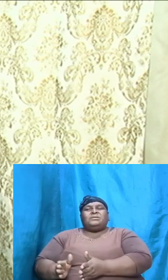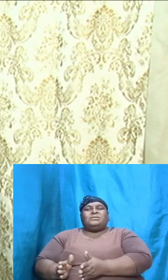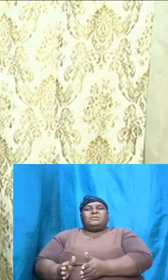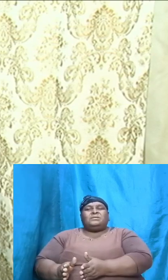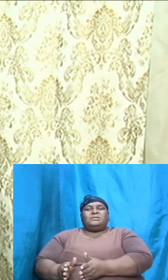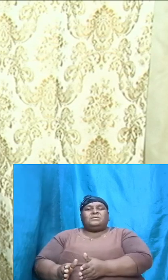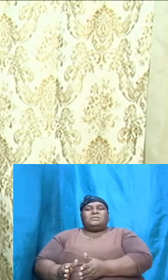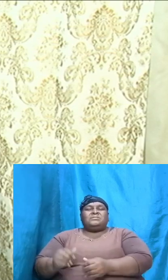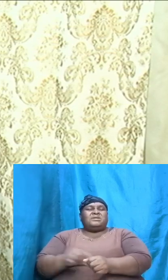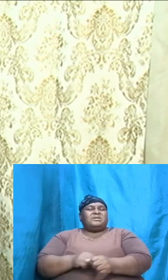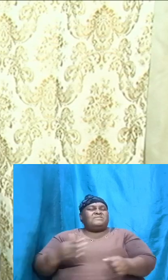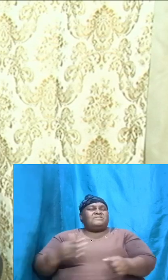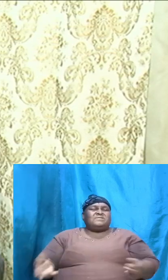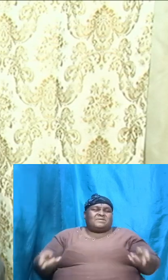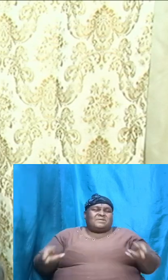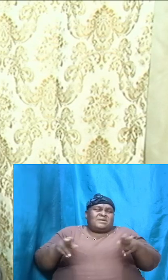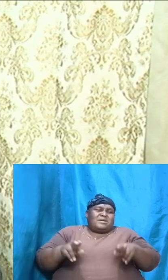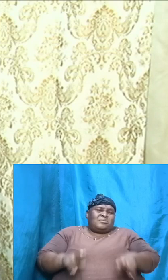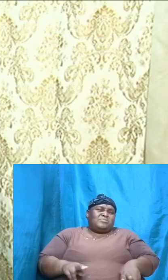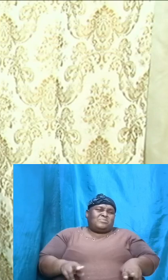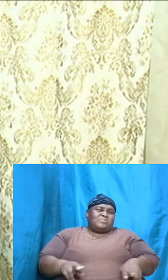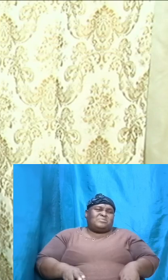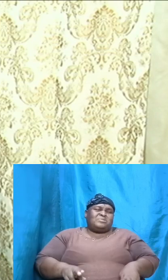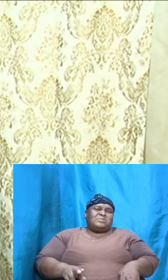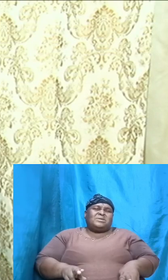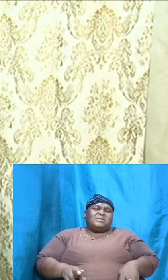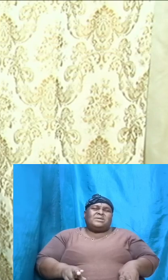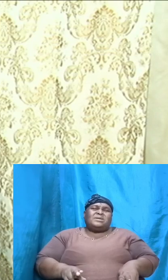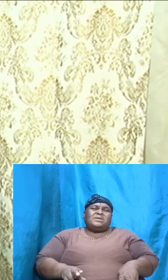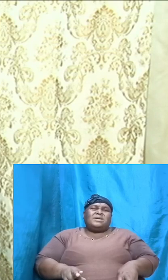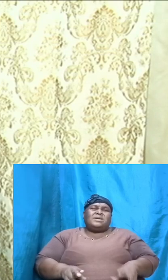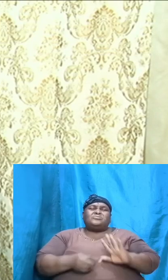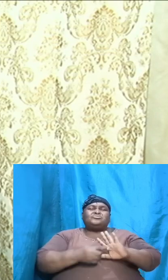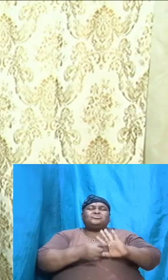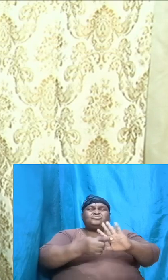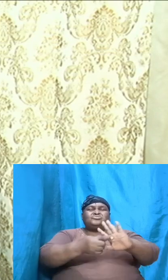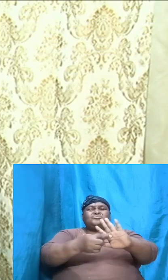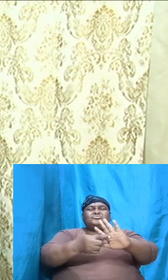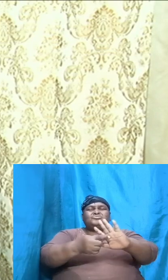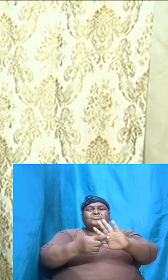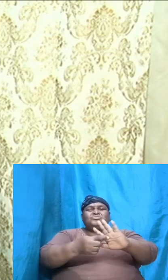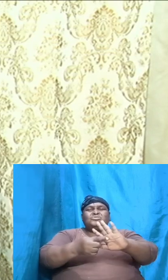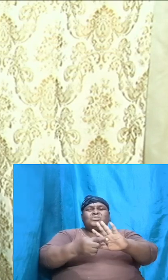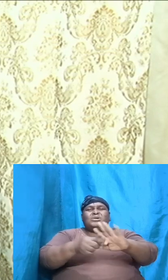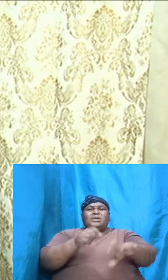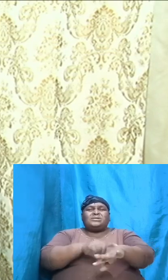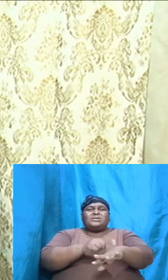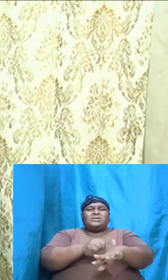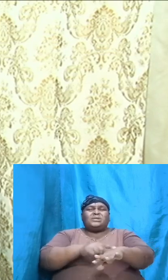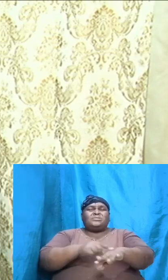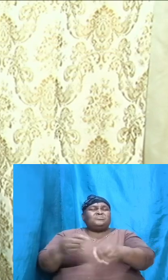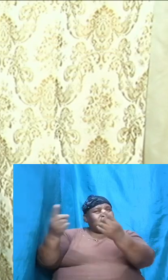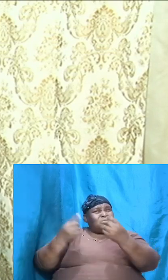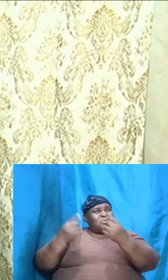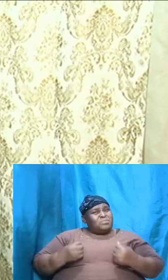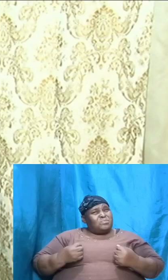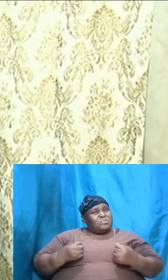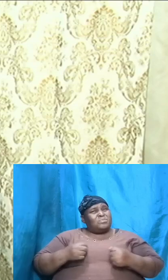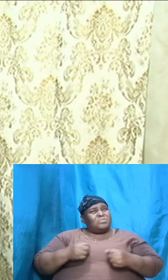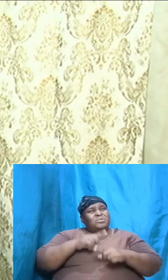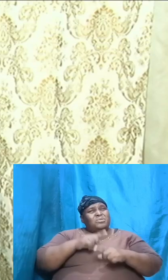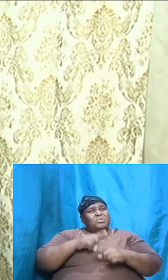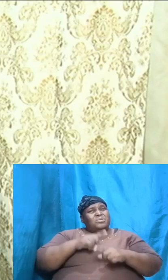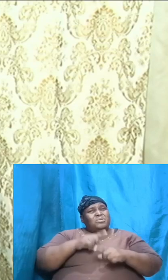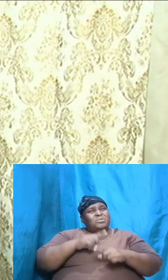that happened prefigured and showed us that a time was coming when we would have been